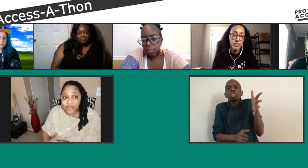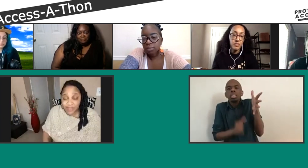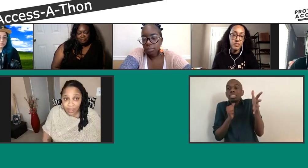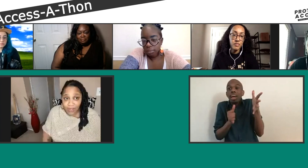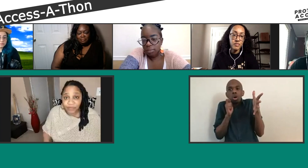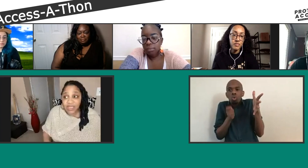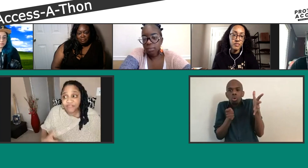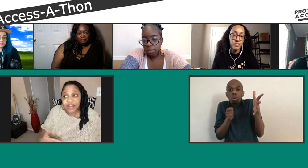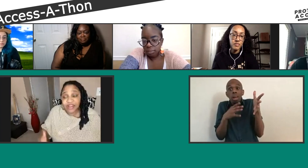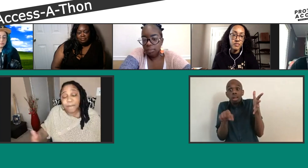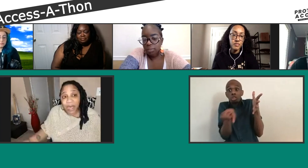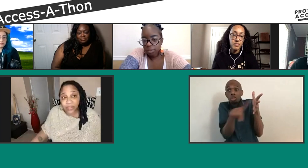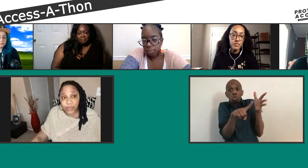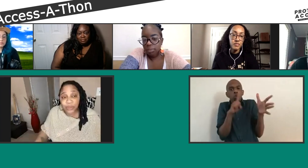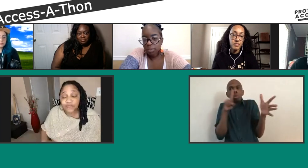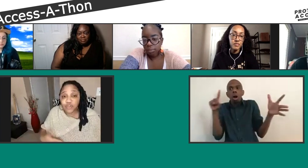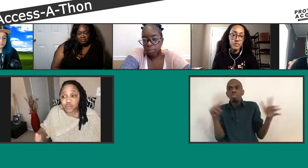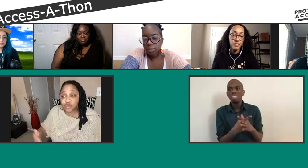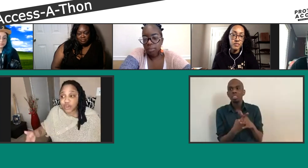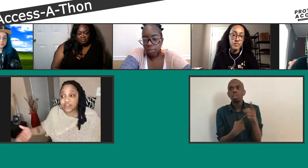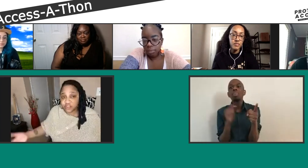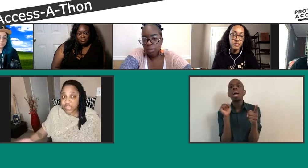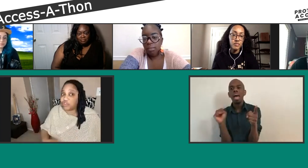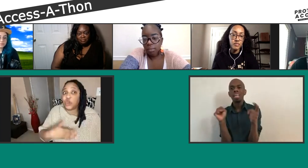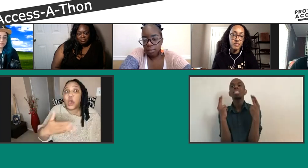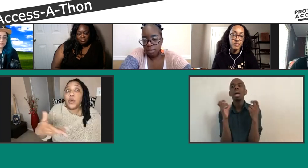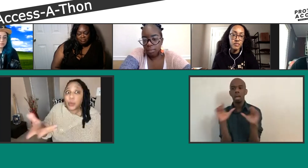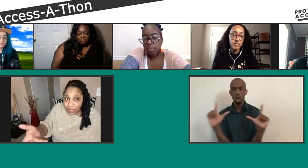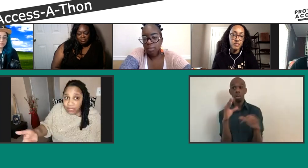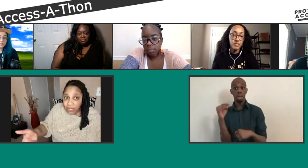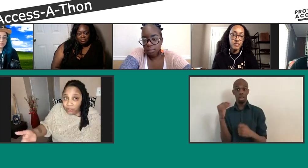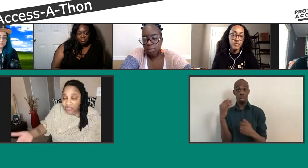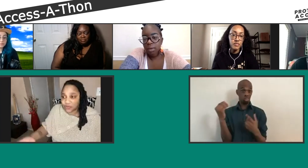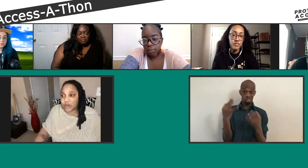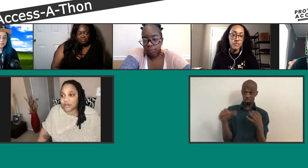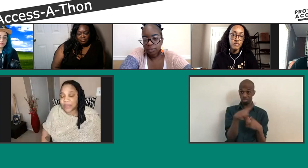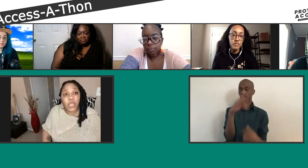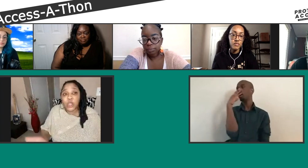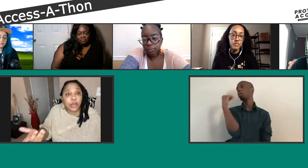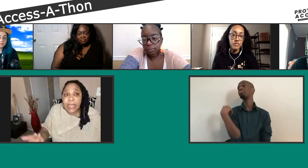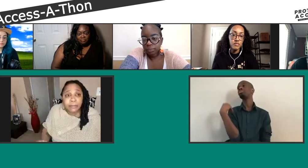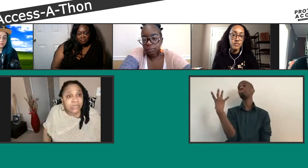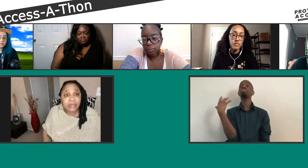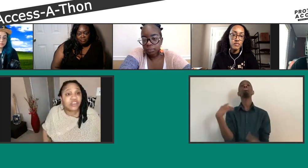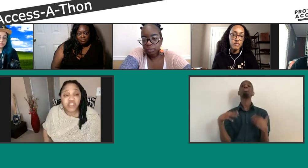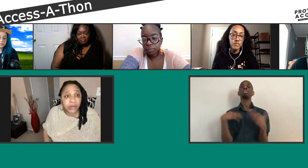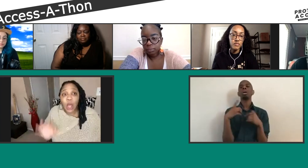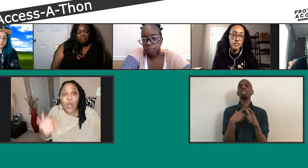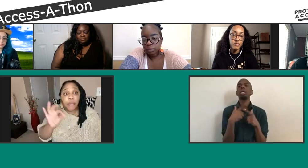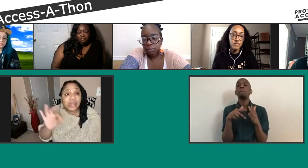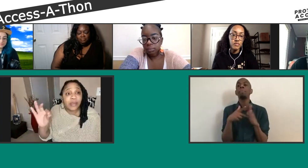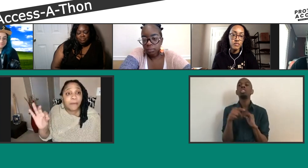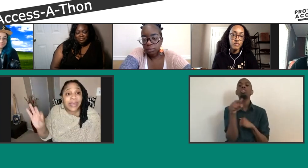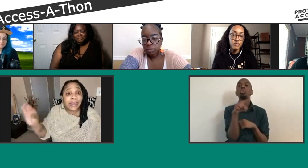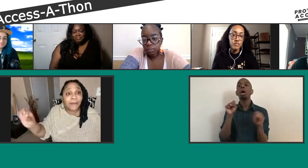offensive as hell. And if that doesn't bother you, and if you choose not to change knowing what these words mean, you're an ableist piece of shit.